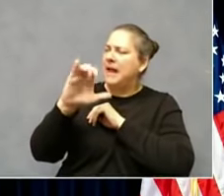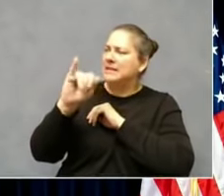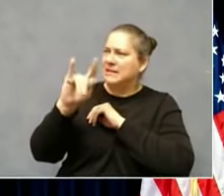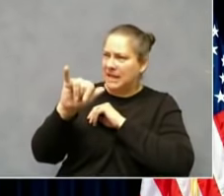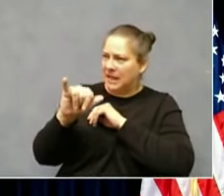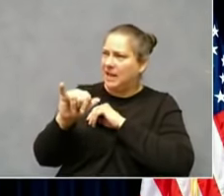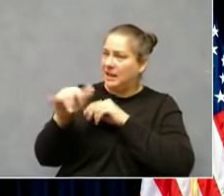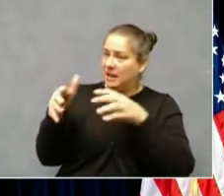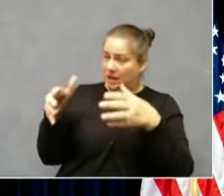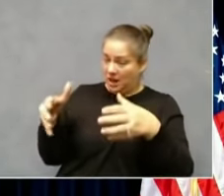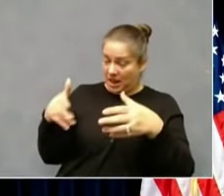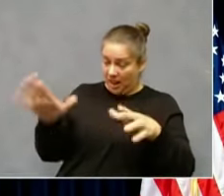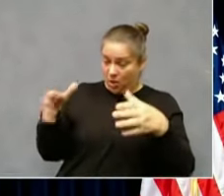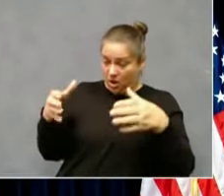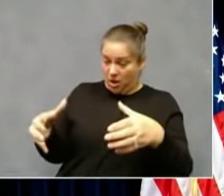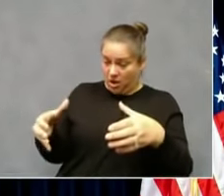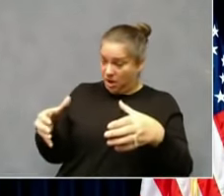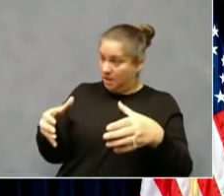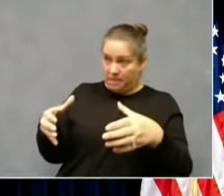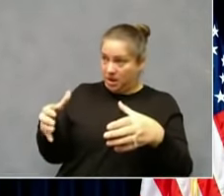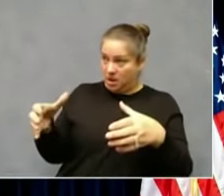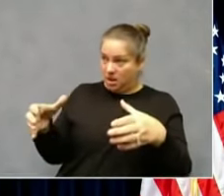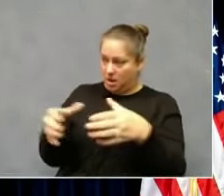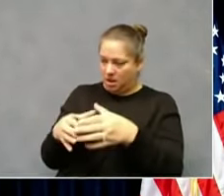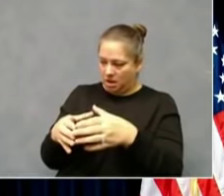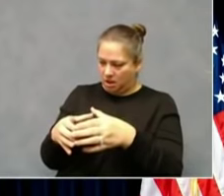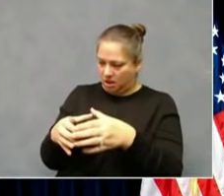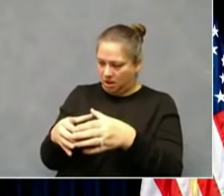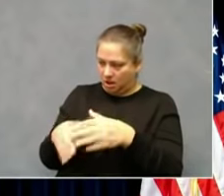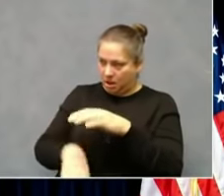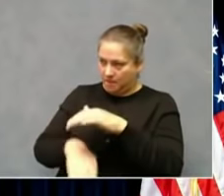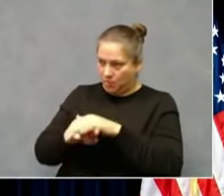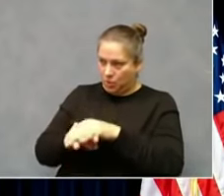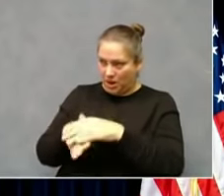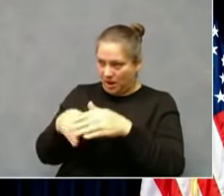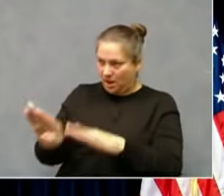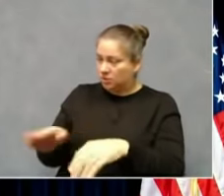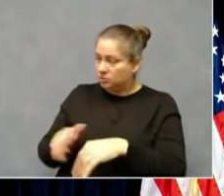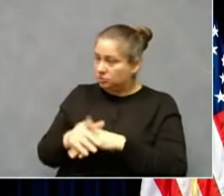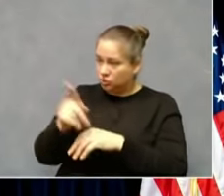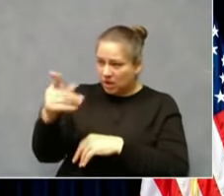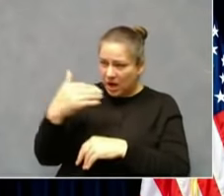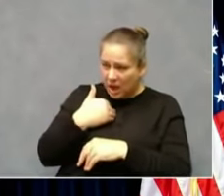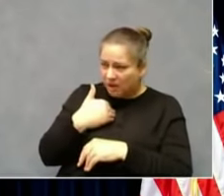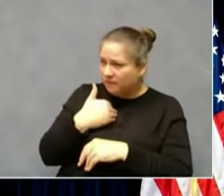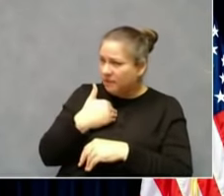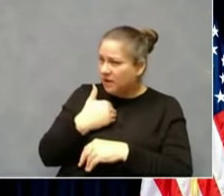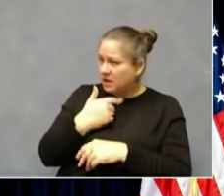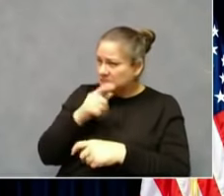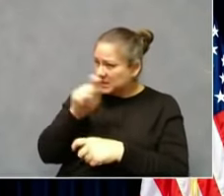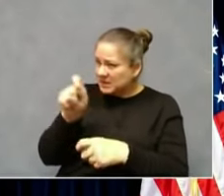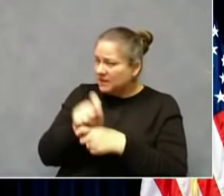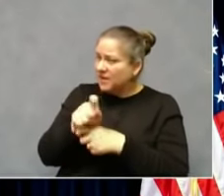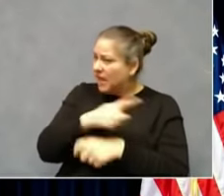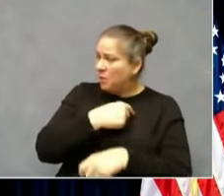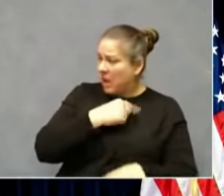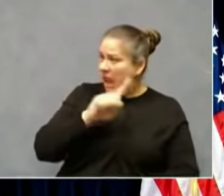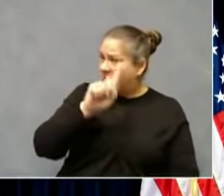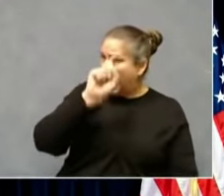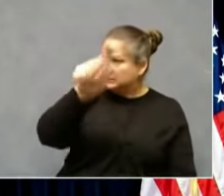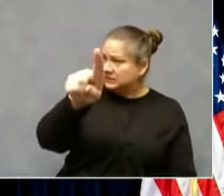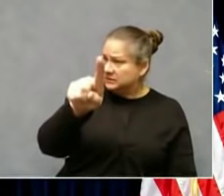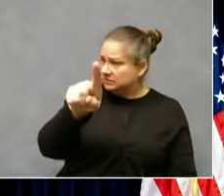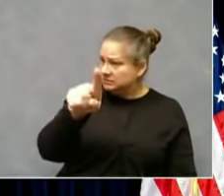your opening. Do you have any more specificity around that? We've asked them several times. They say they have plenty of space. They have plenty of